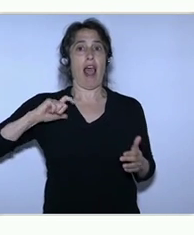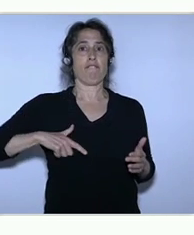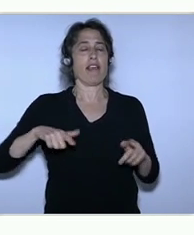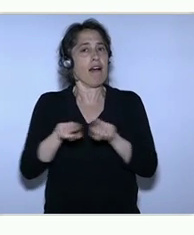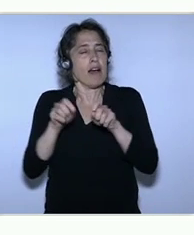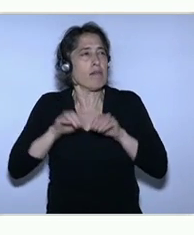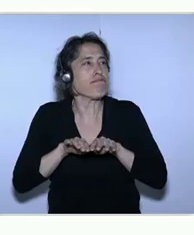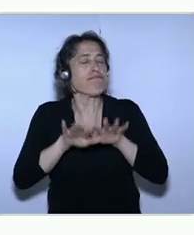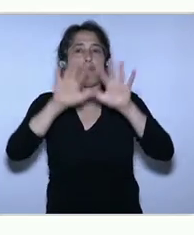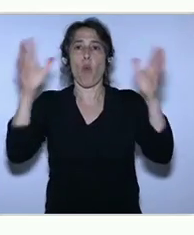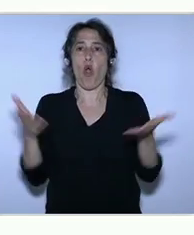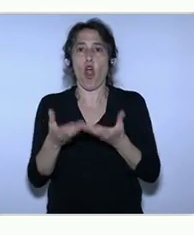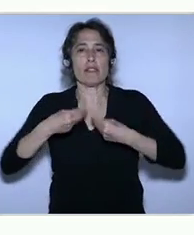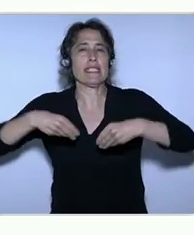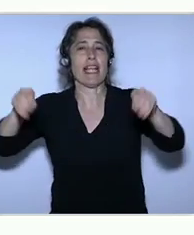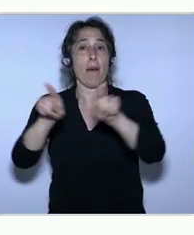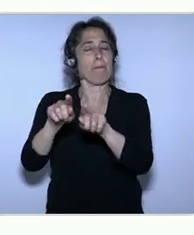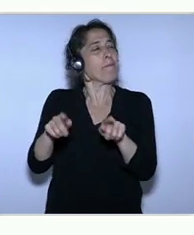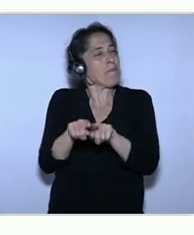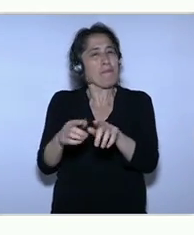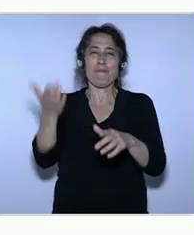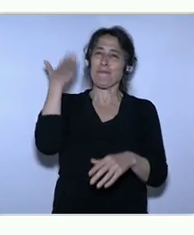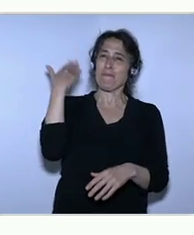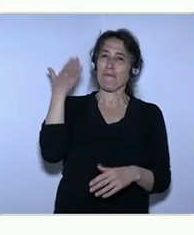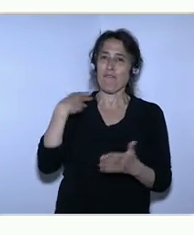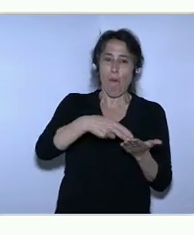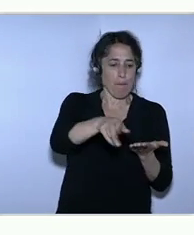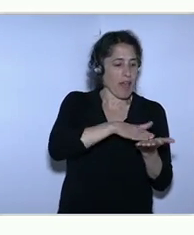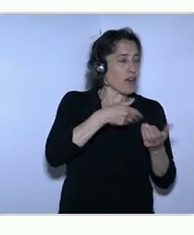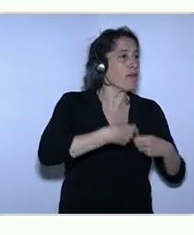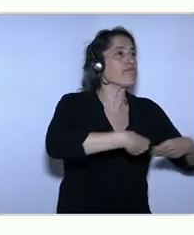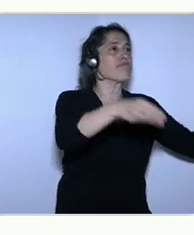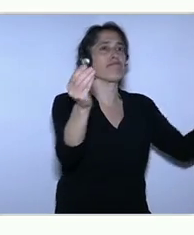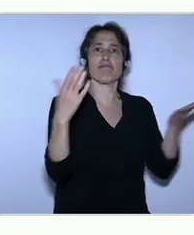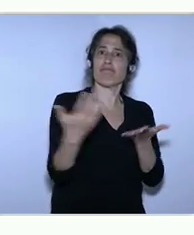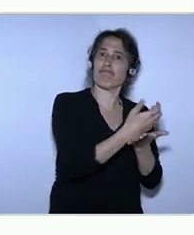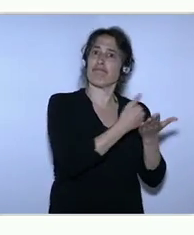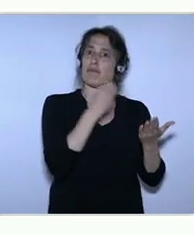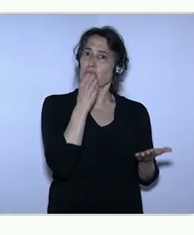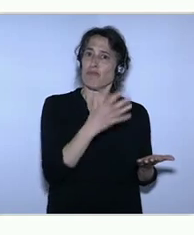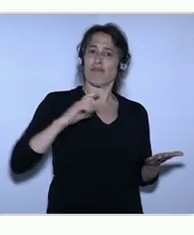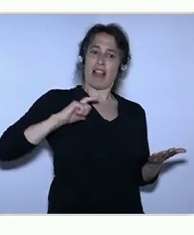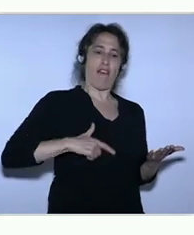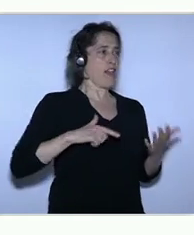and the possibilities that these new opportunities are showing for countries like ours.